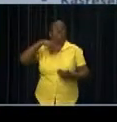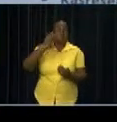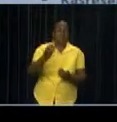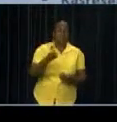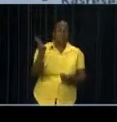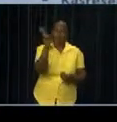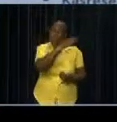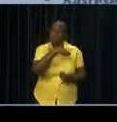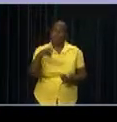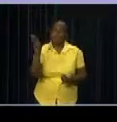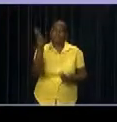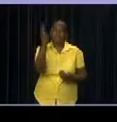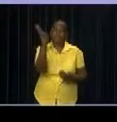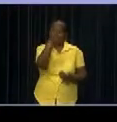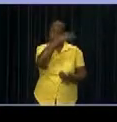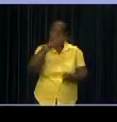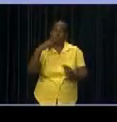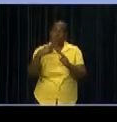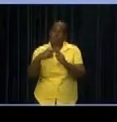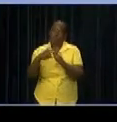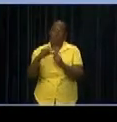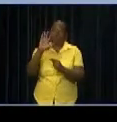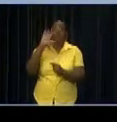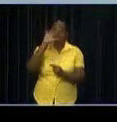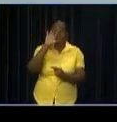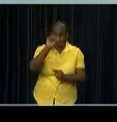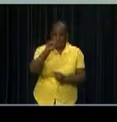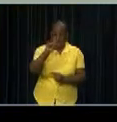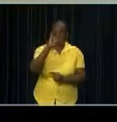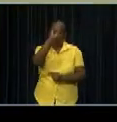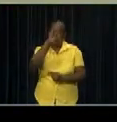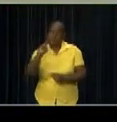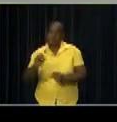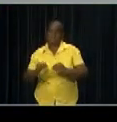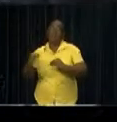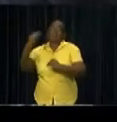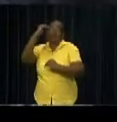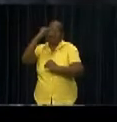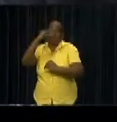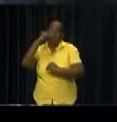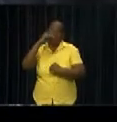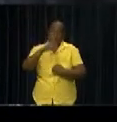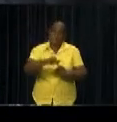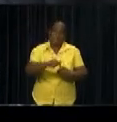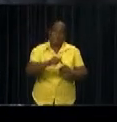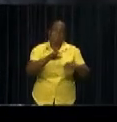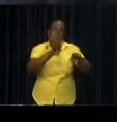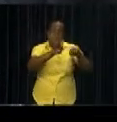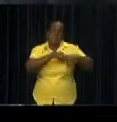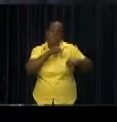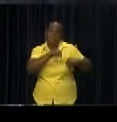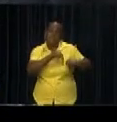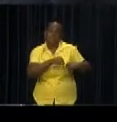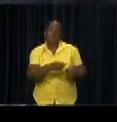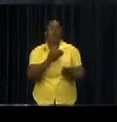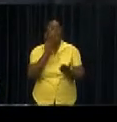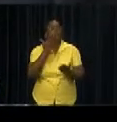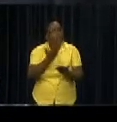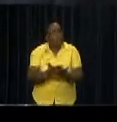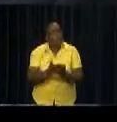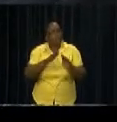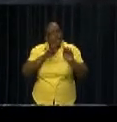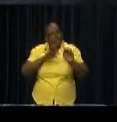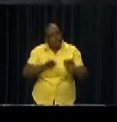and that of the U.S. dollar and Euro from 45% to 50%. These measures have been taken to bring